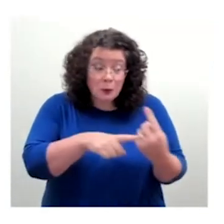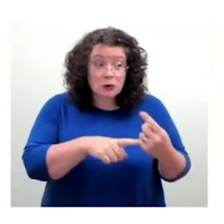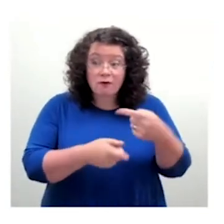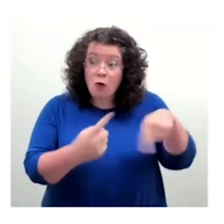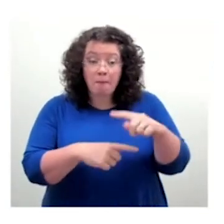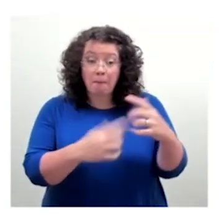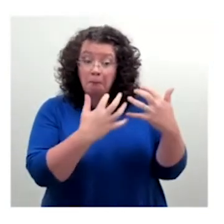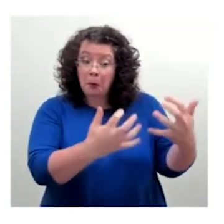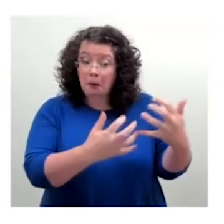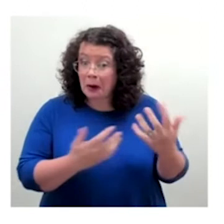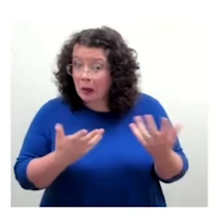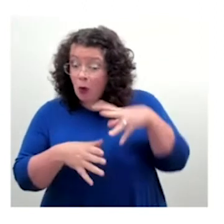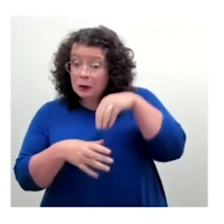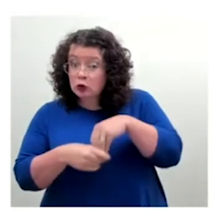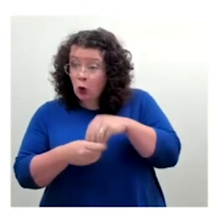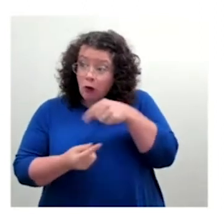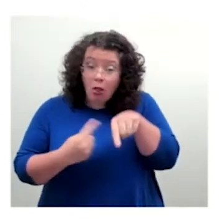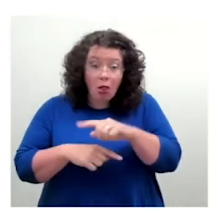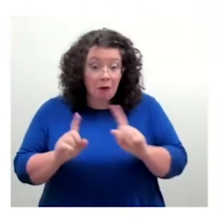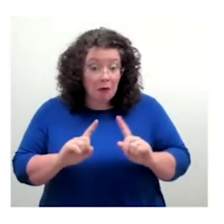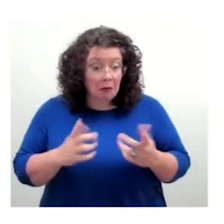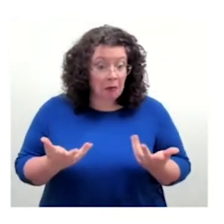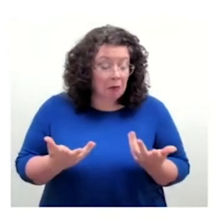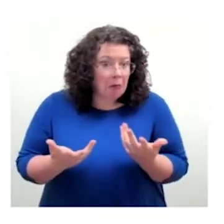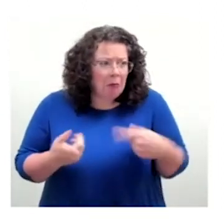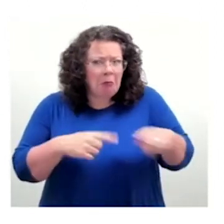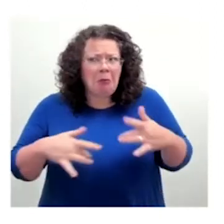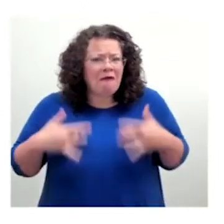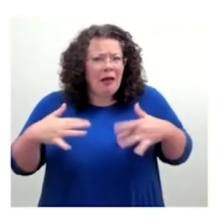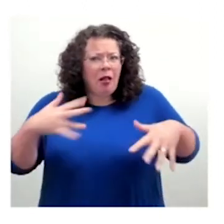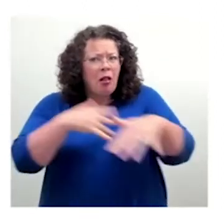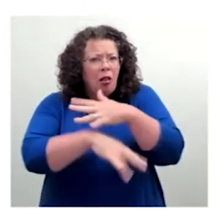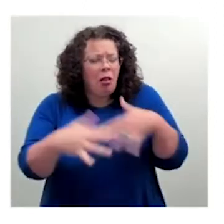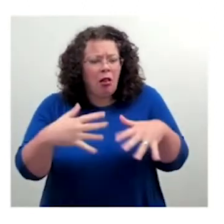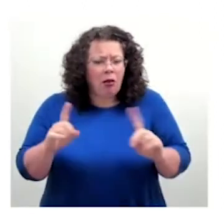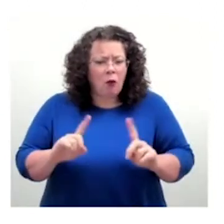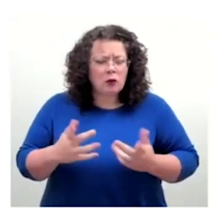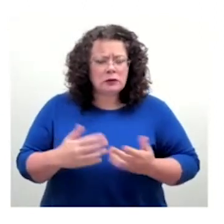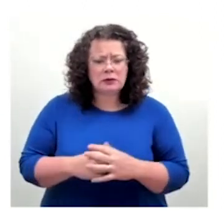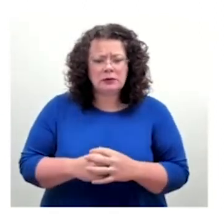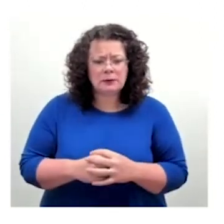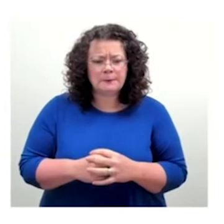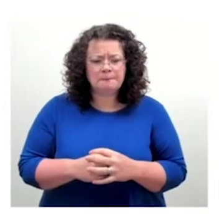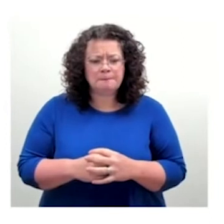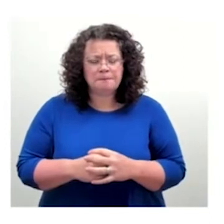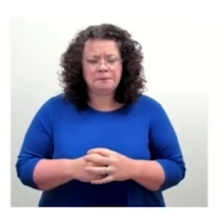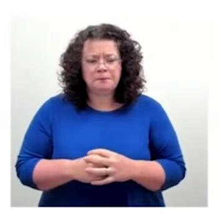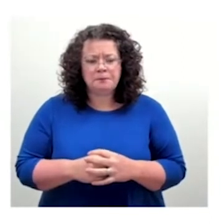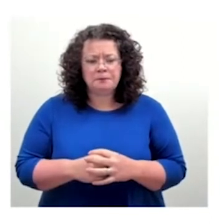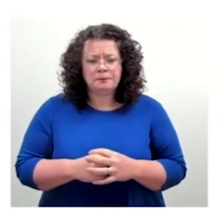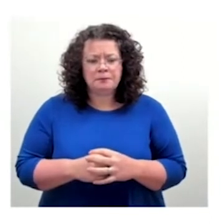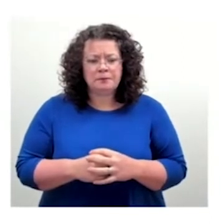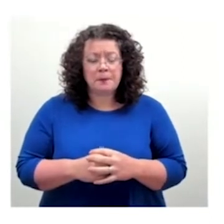Surprisingly, it wasn't, whenever the BBC does something new, we get a lot of feedback, let's call it. OK,